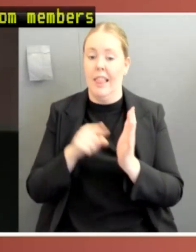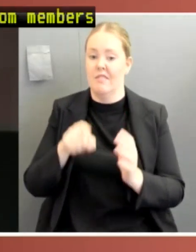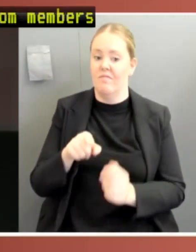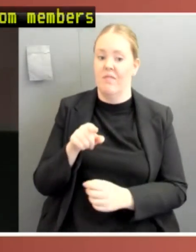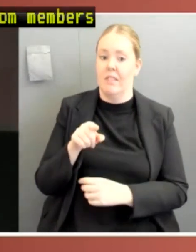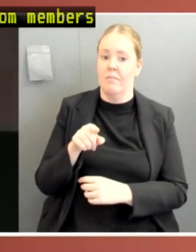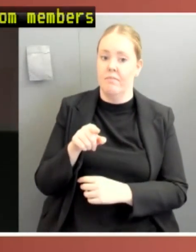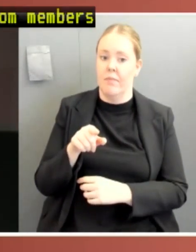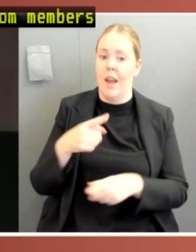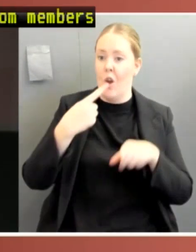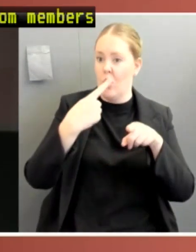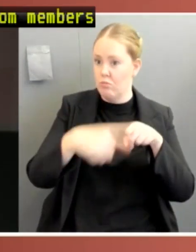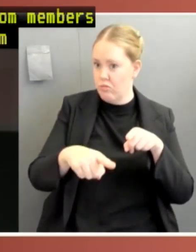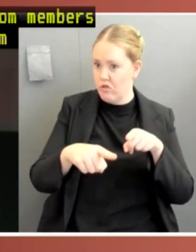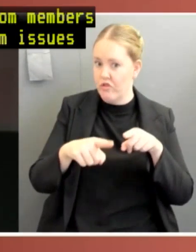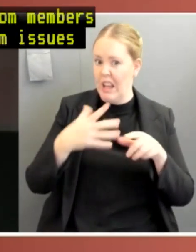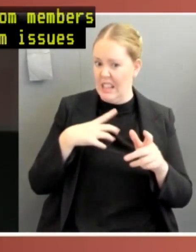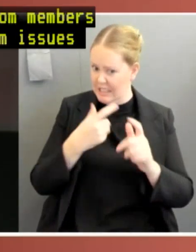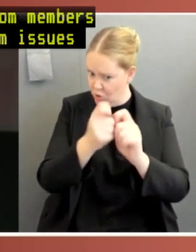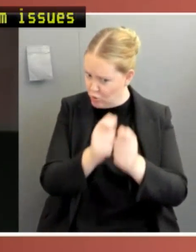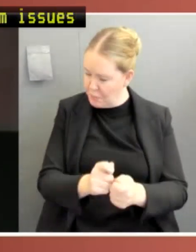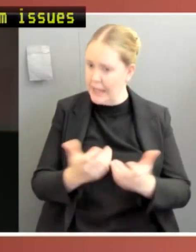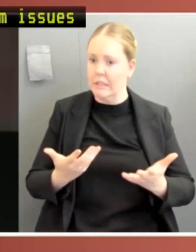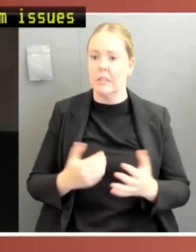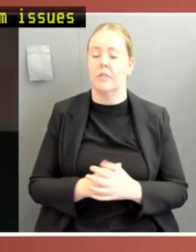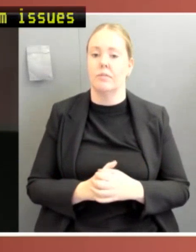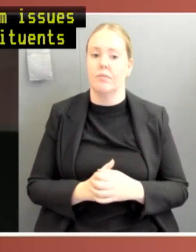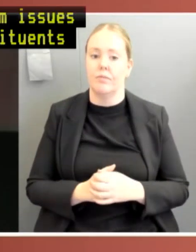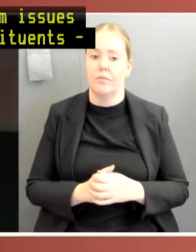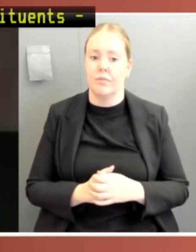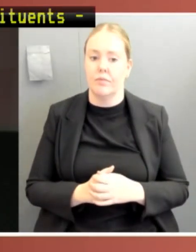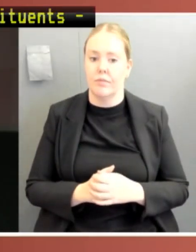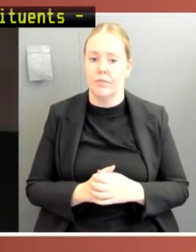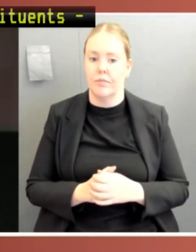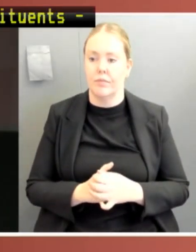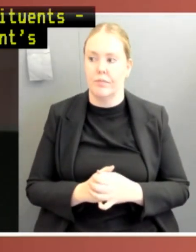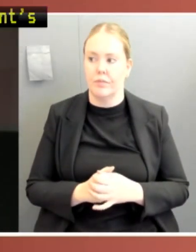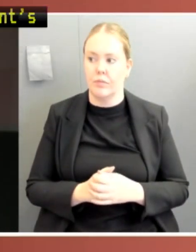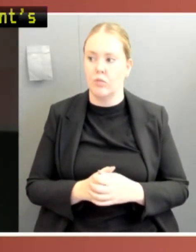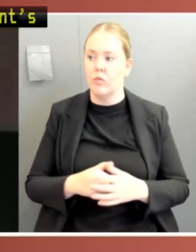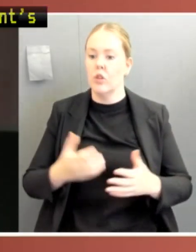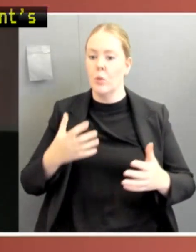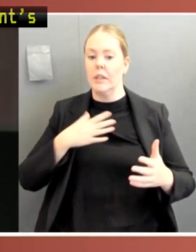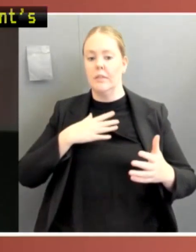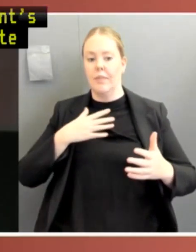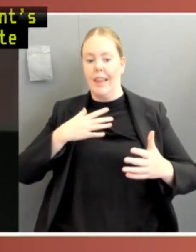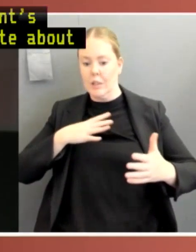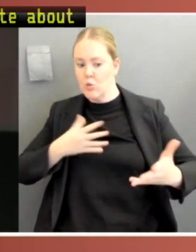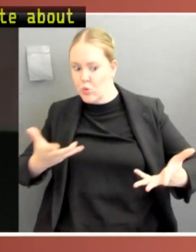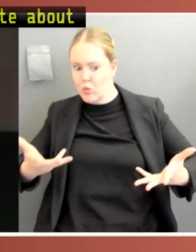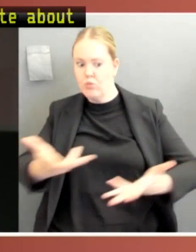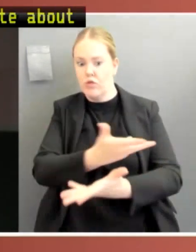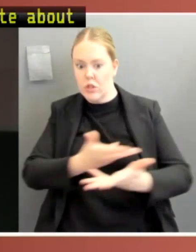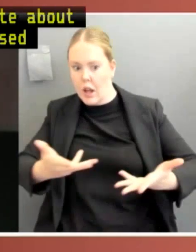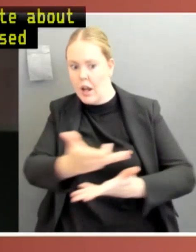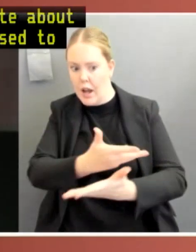could improve the government's measures. So this is the point about debate on key measures. This is supposed to improve measures, right? And this can be seen in the fact that the House sat for over